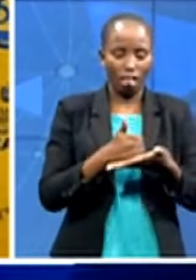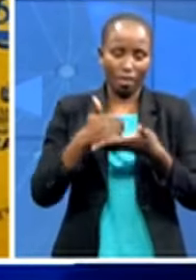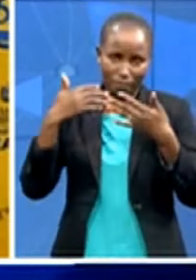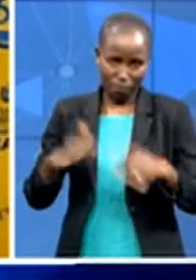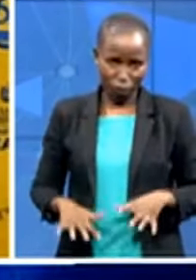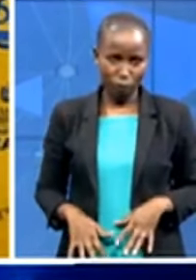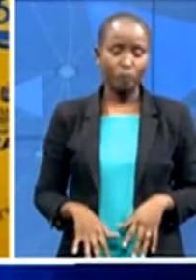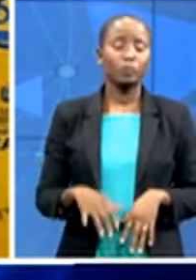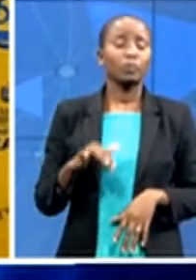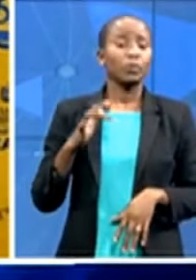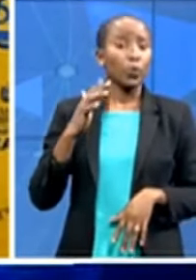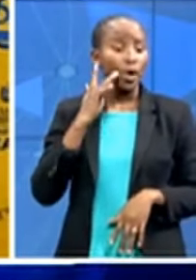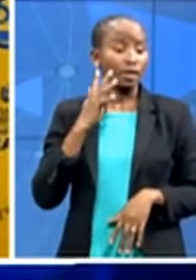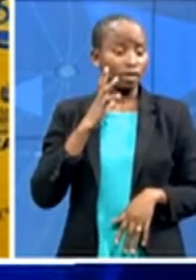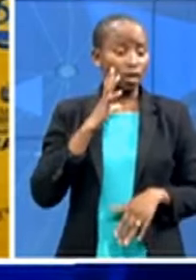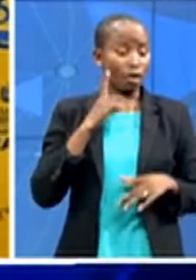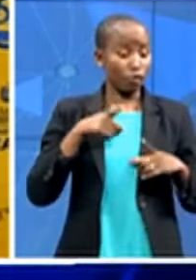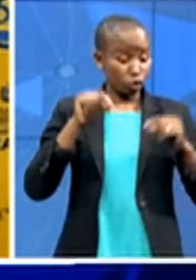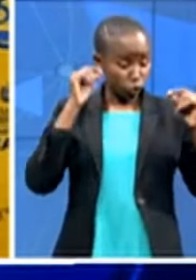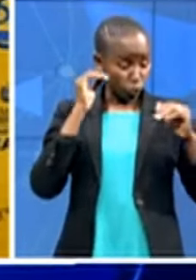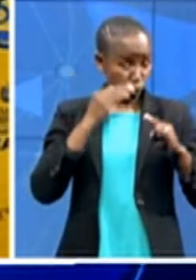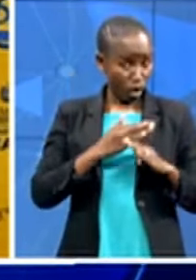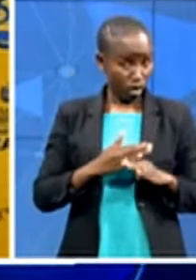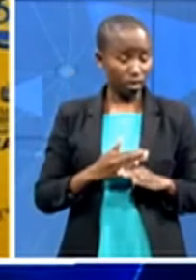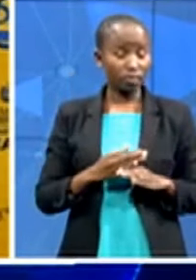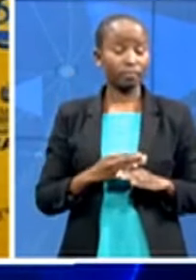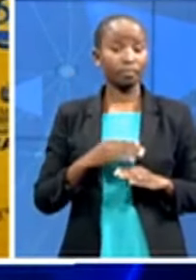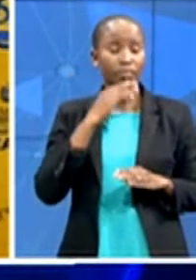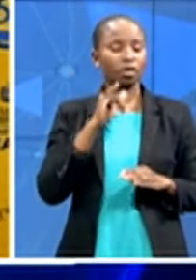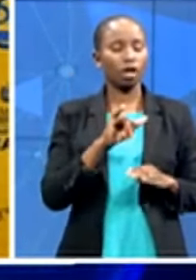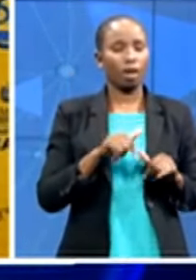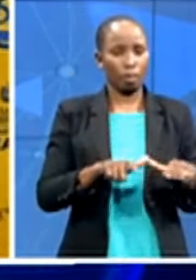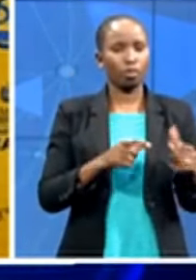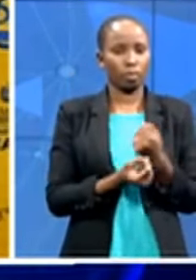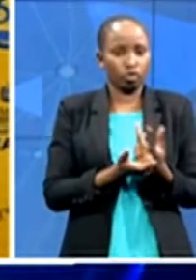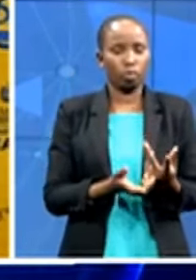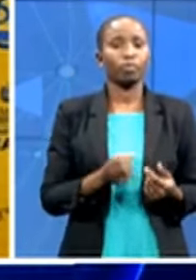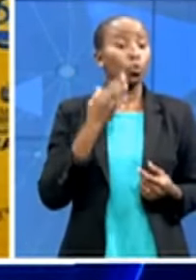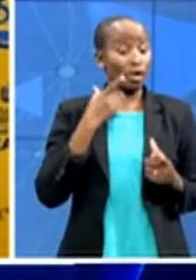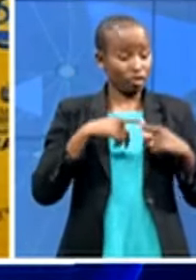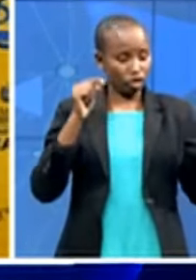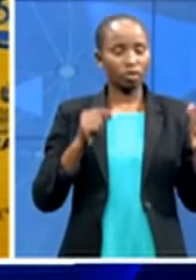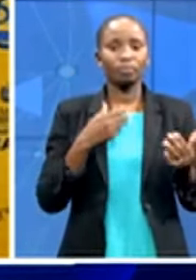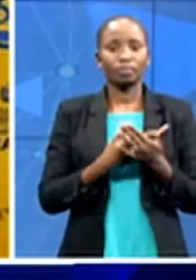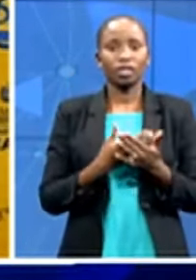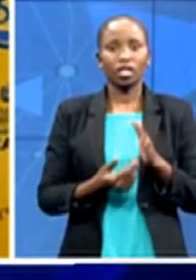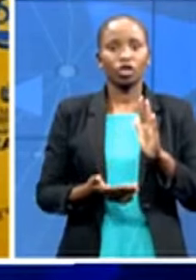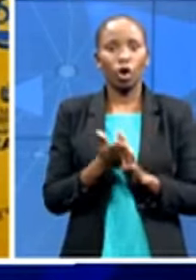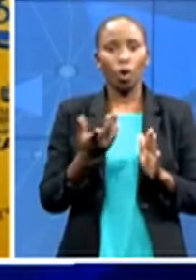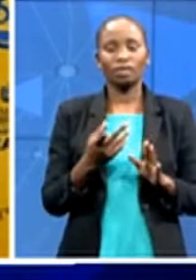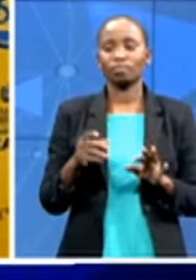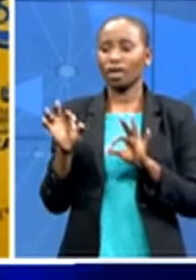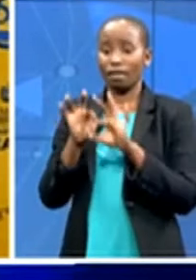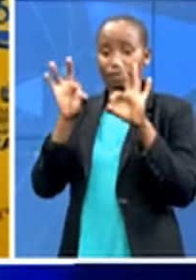because that's how it is in the world they will go and collect manually using a form come back in the office and upload